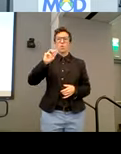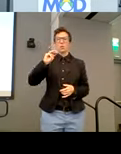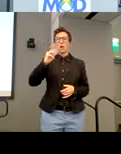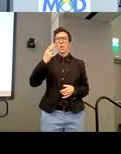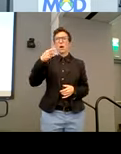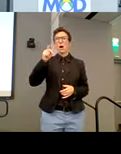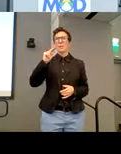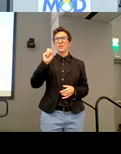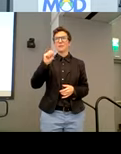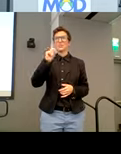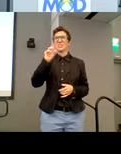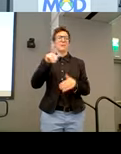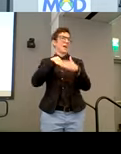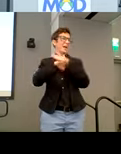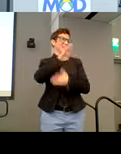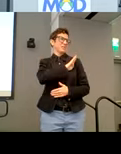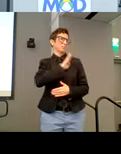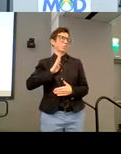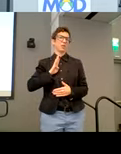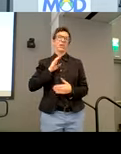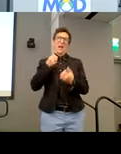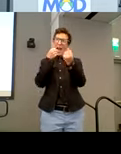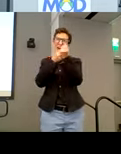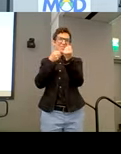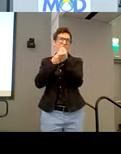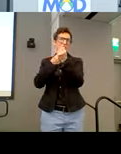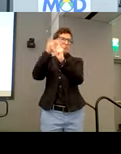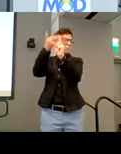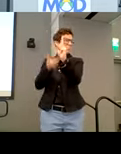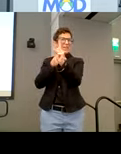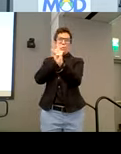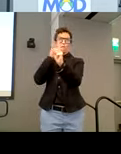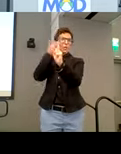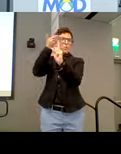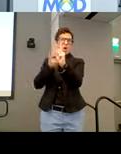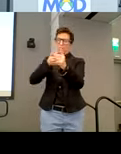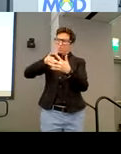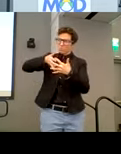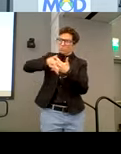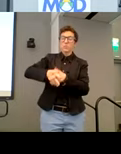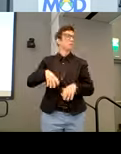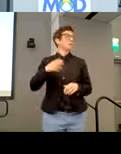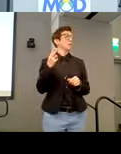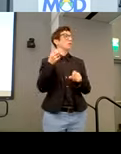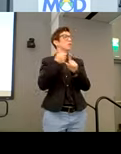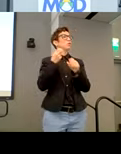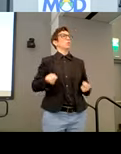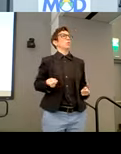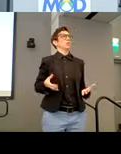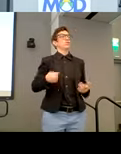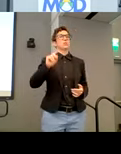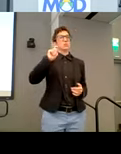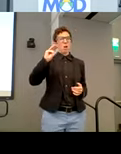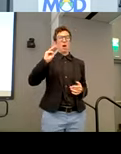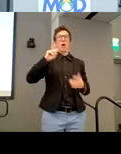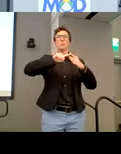award. Tom was an advocate to his core. Um, as someone who used a wheelchair, uh, Tom